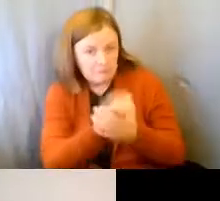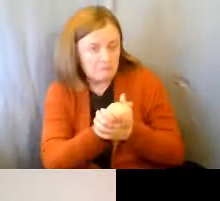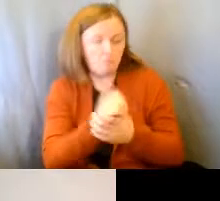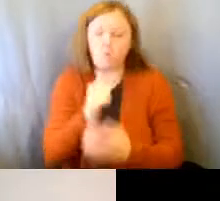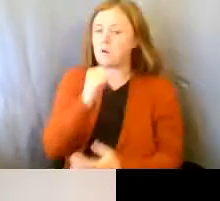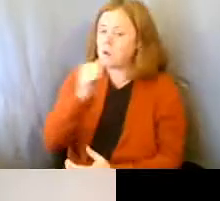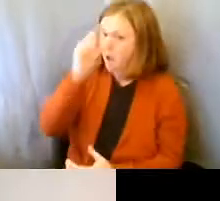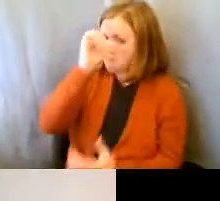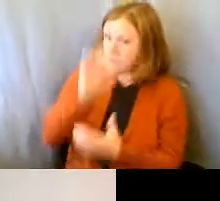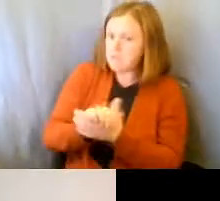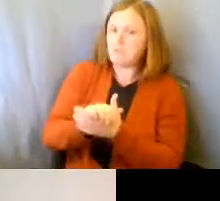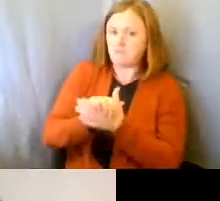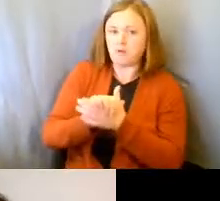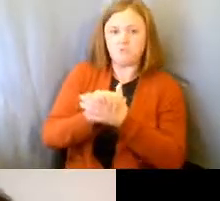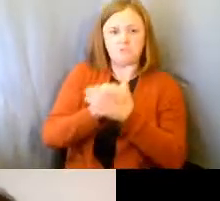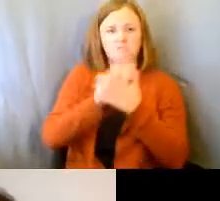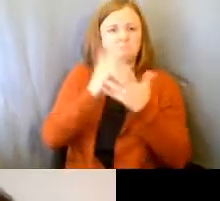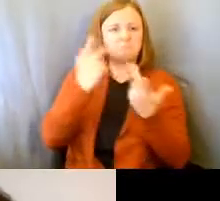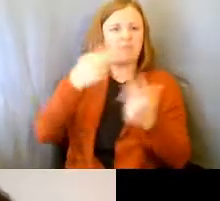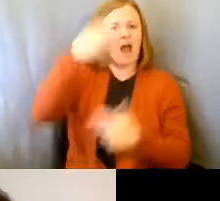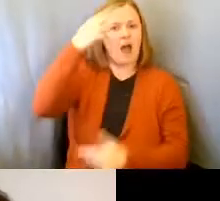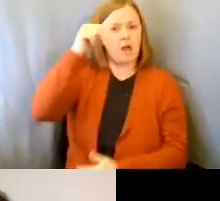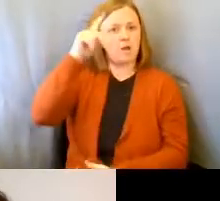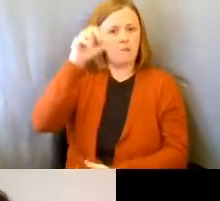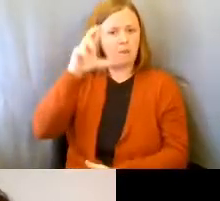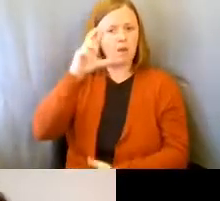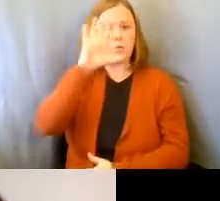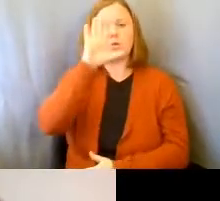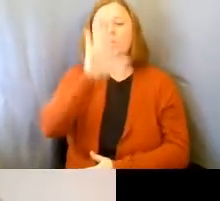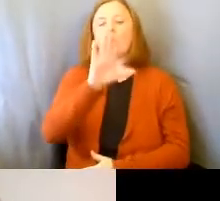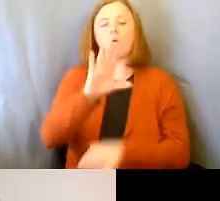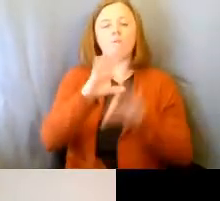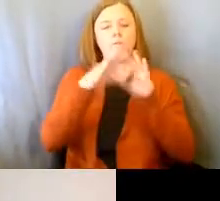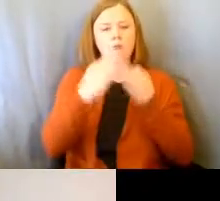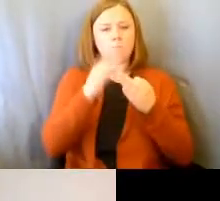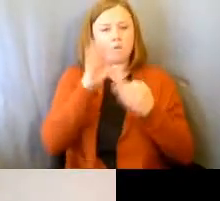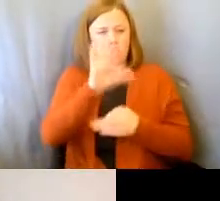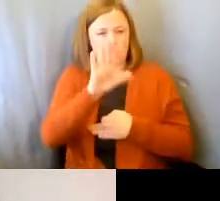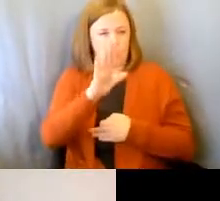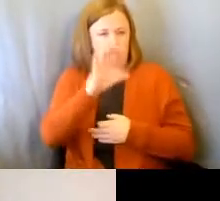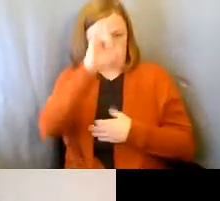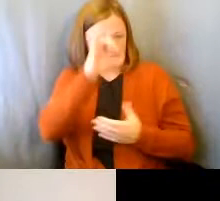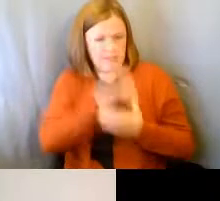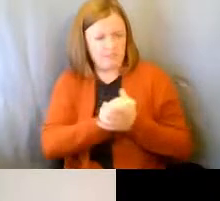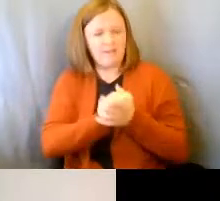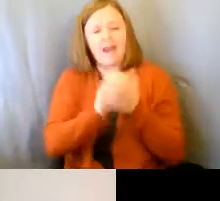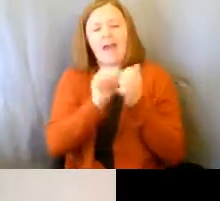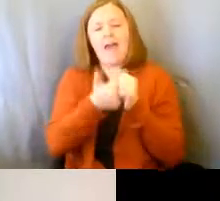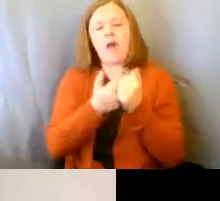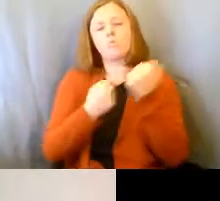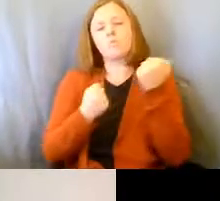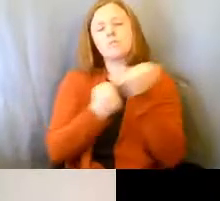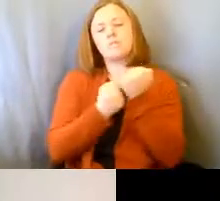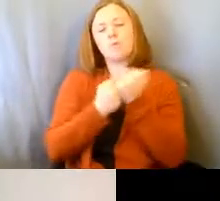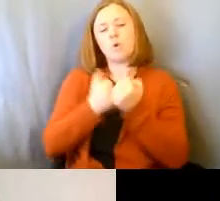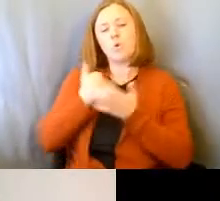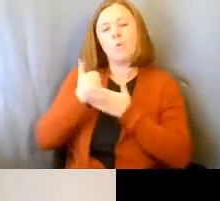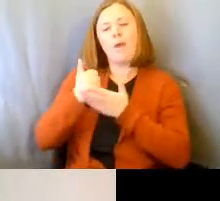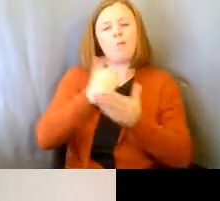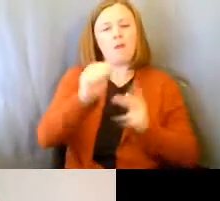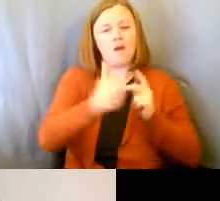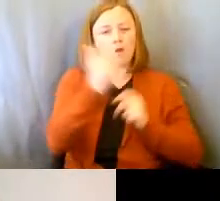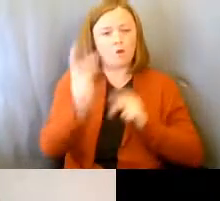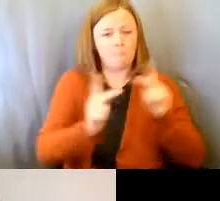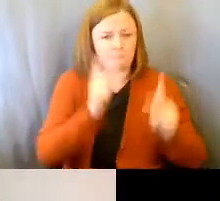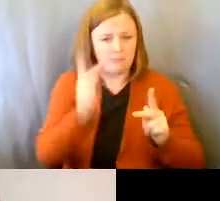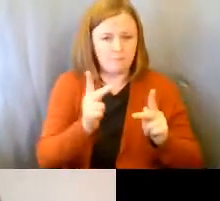non-believer. It's what is it that you believe and how do we work to help support others, right? So,